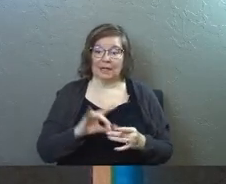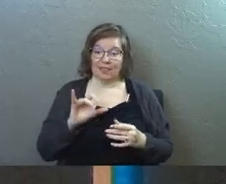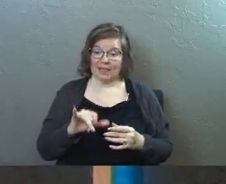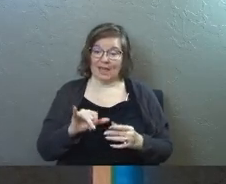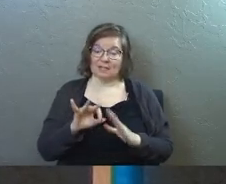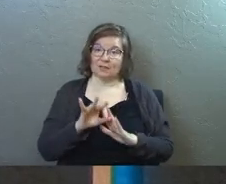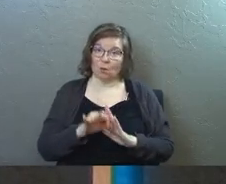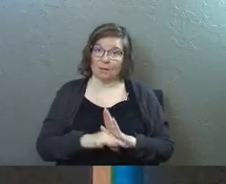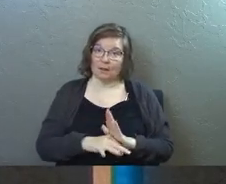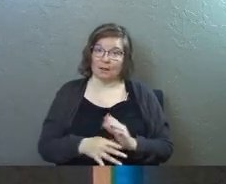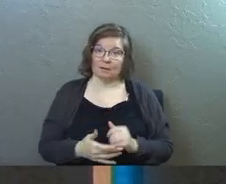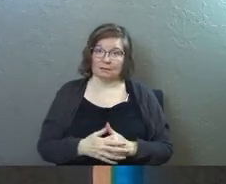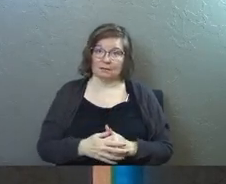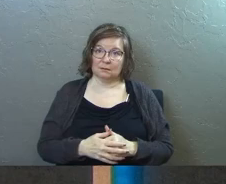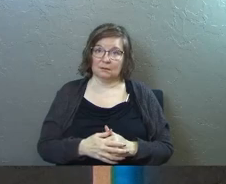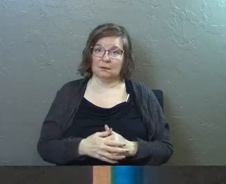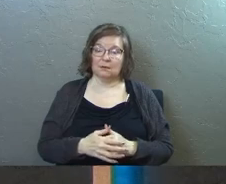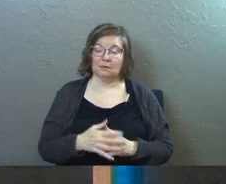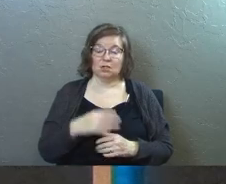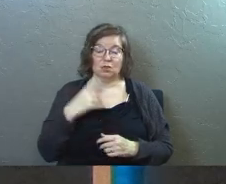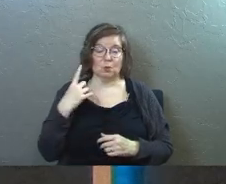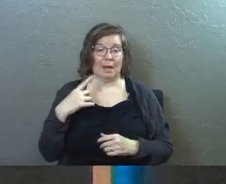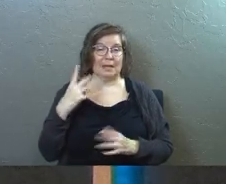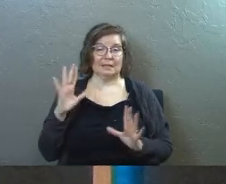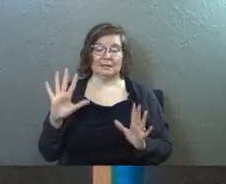that's the formula crazy